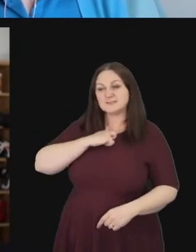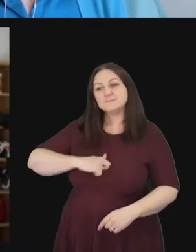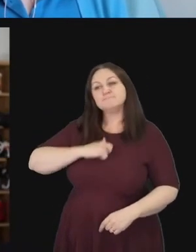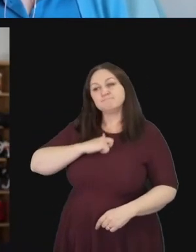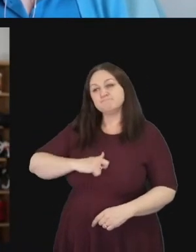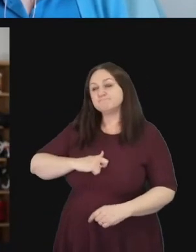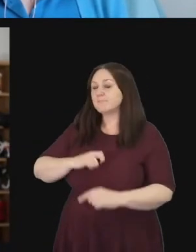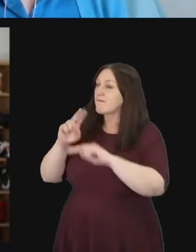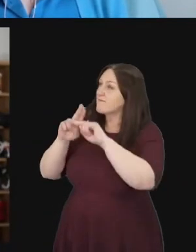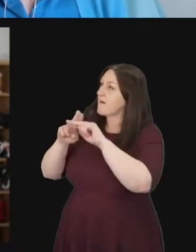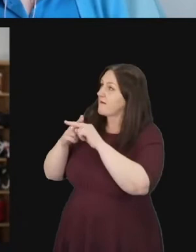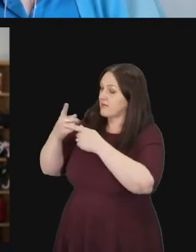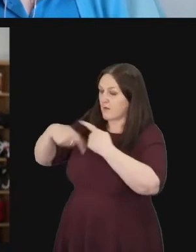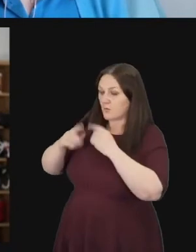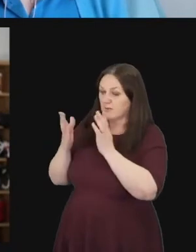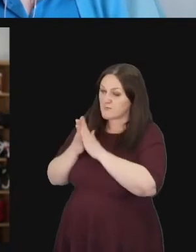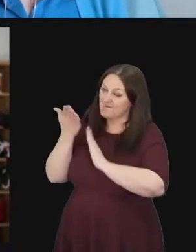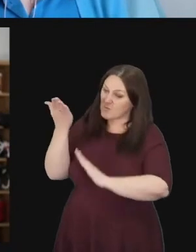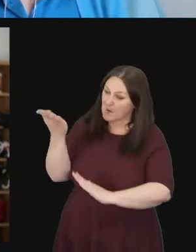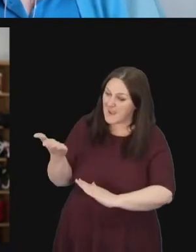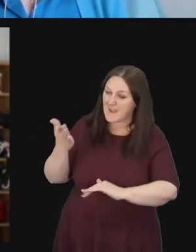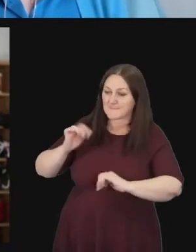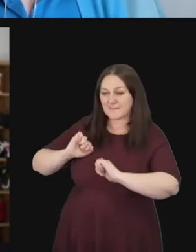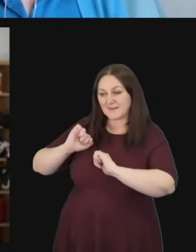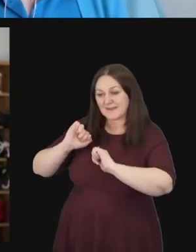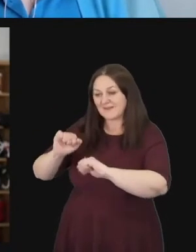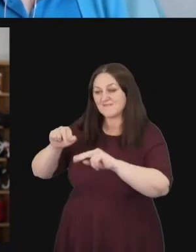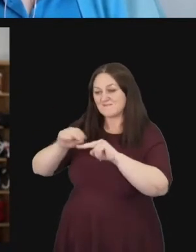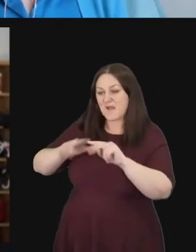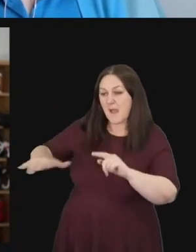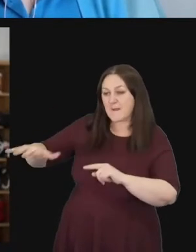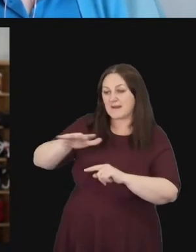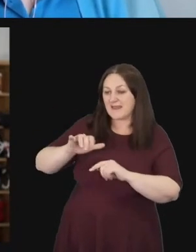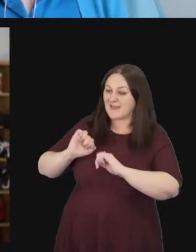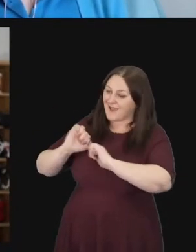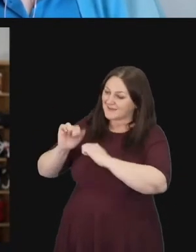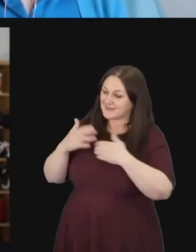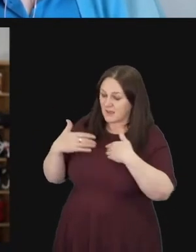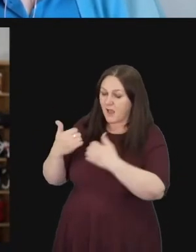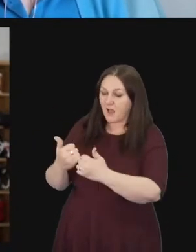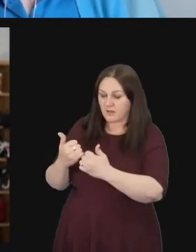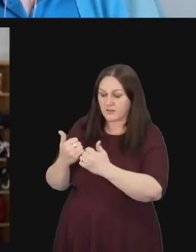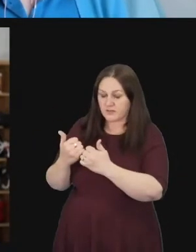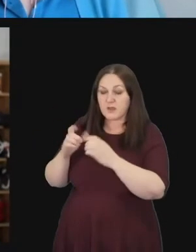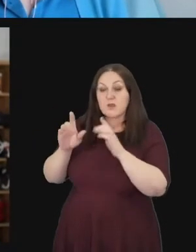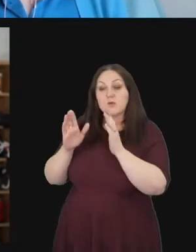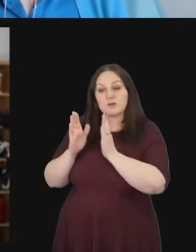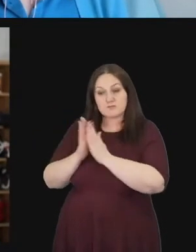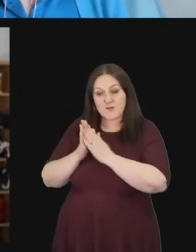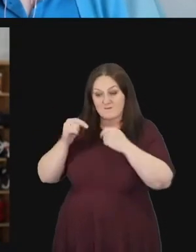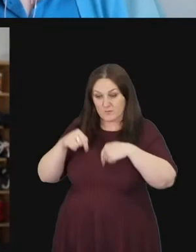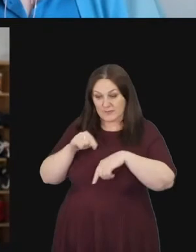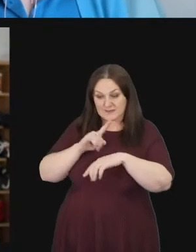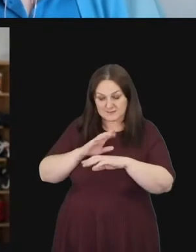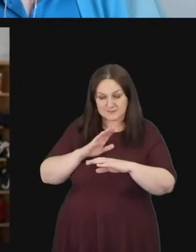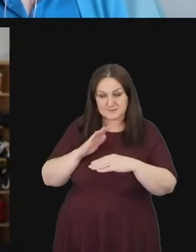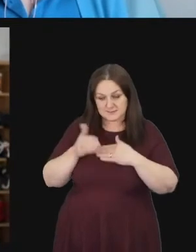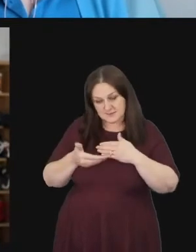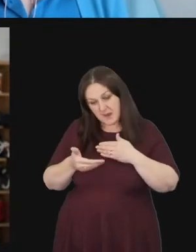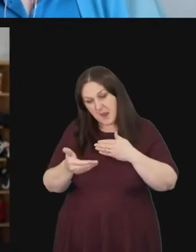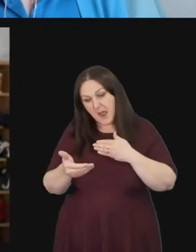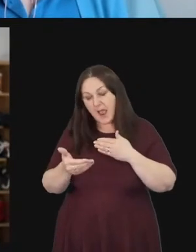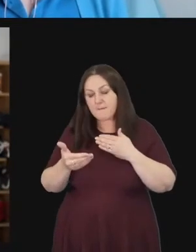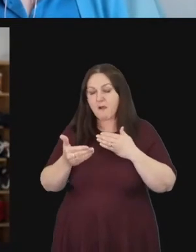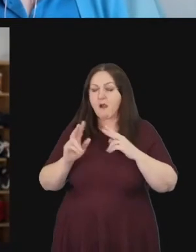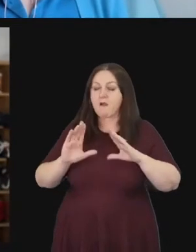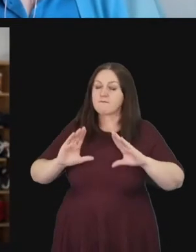We pray for him, for his family, we pray for his health. Father we pray Lord that in this time of reflecting which many of us need to